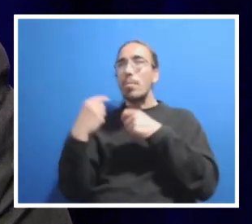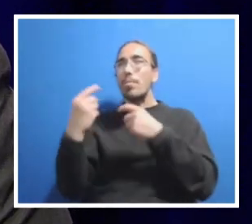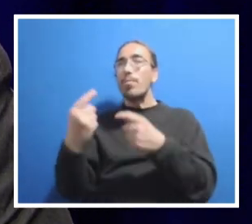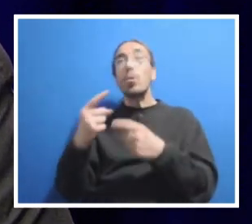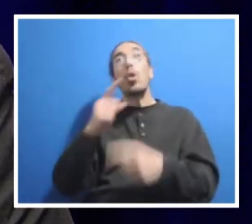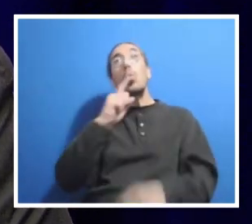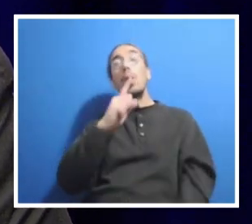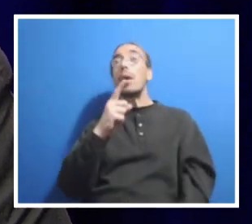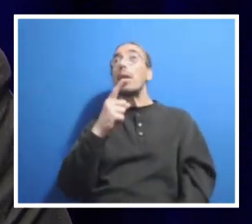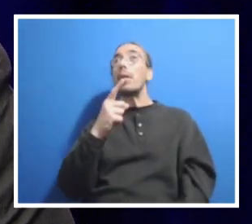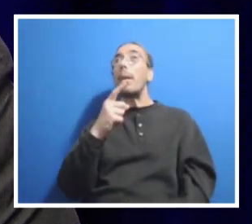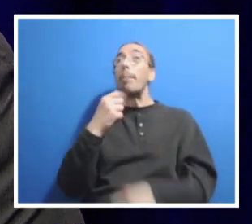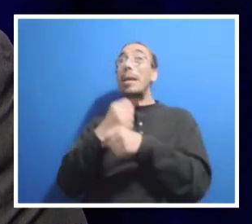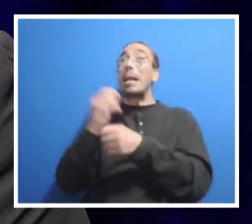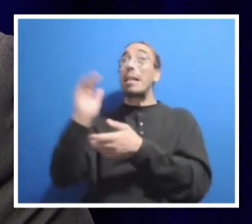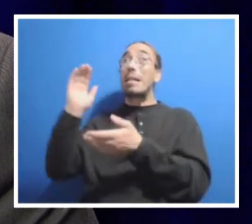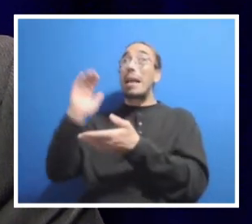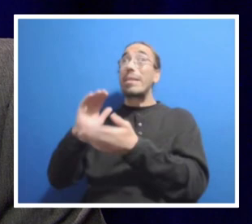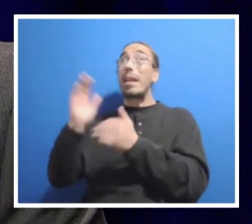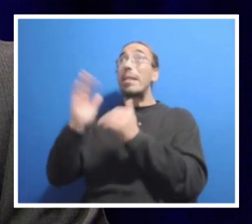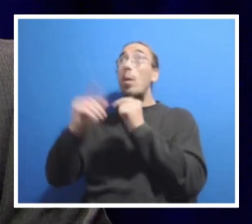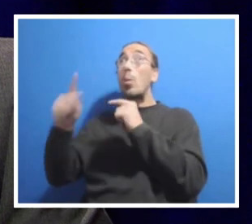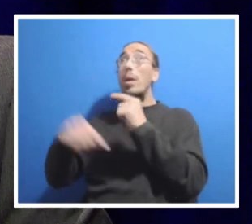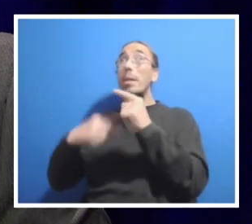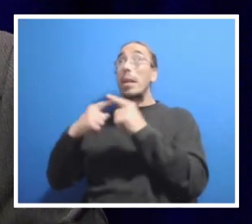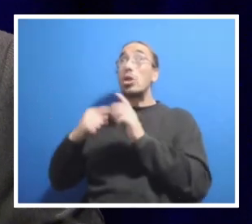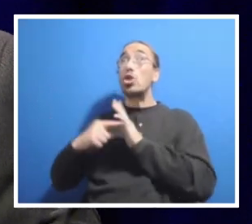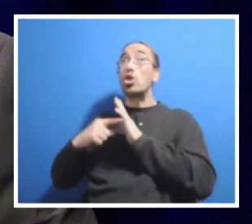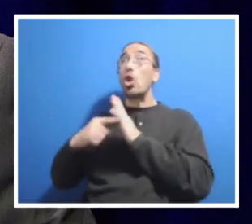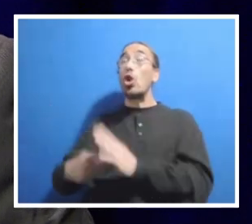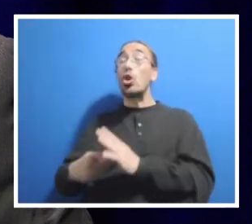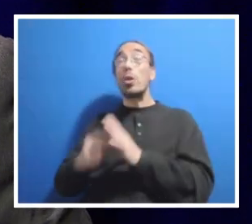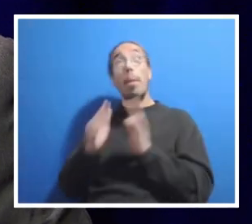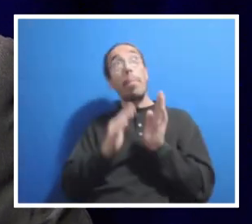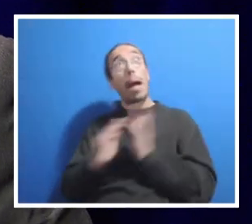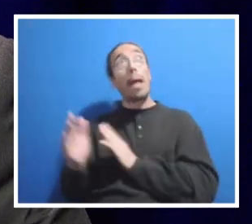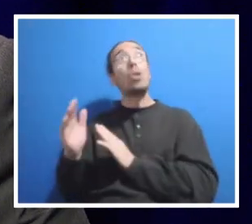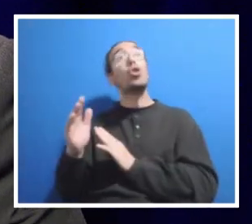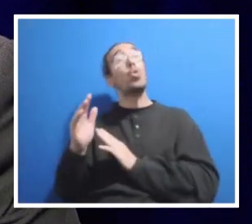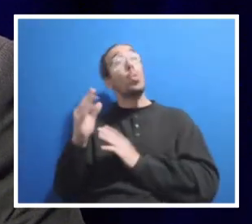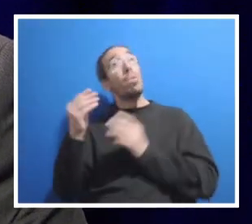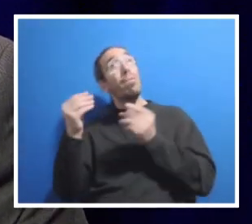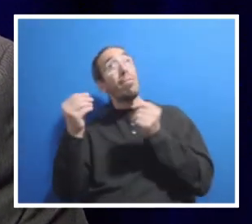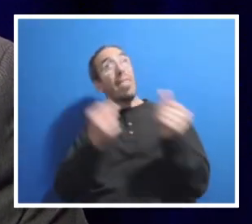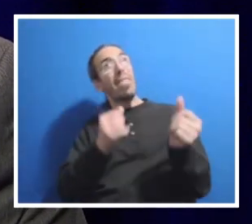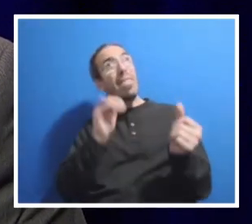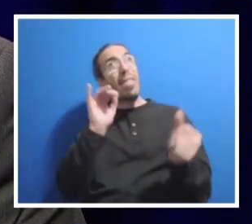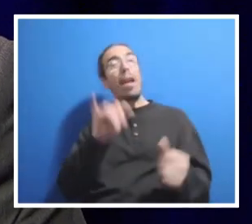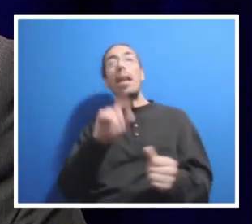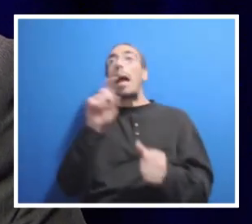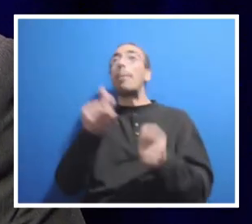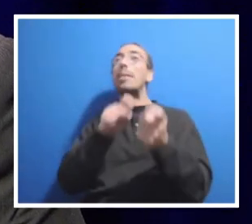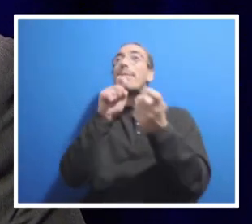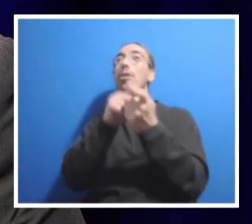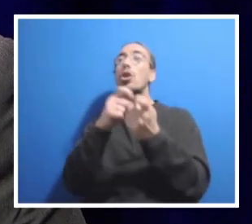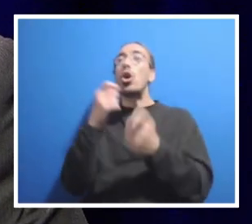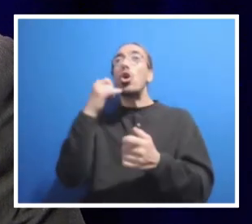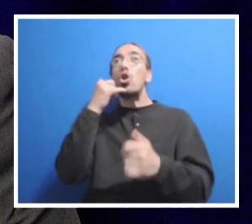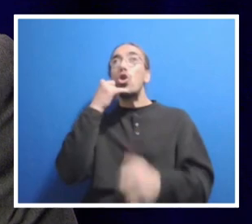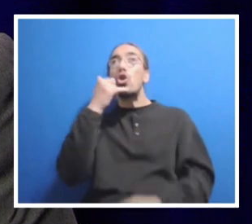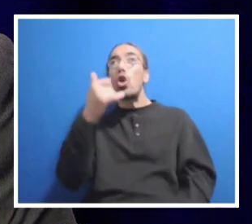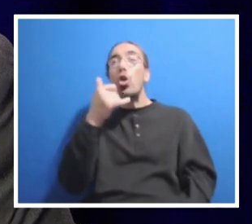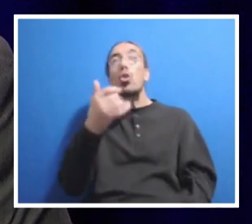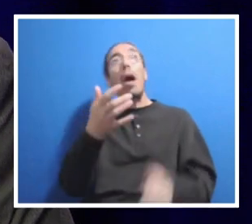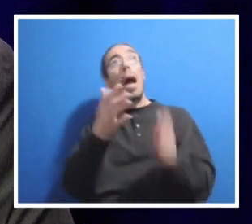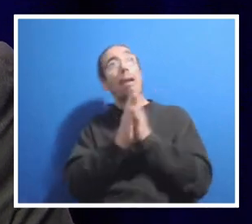less than when they started. Is there a plan to address that? And we've had specific calls to ask if there will be a return to